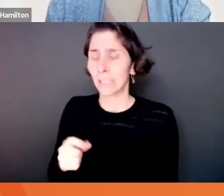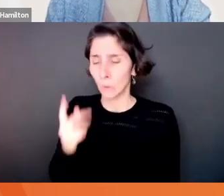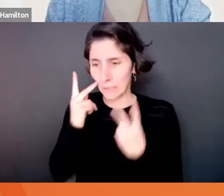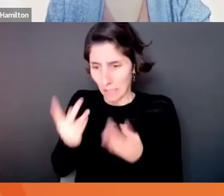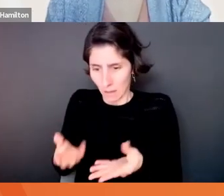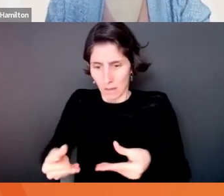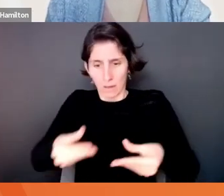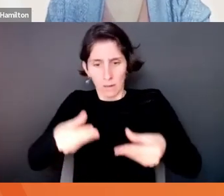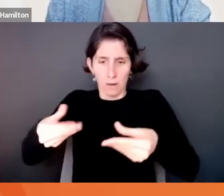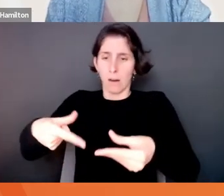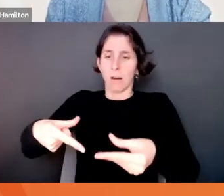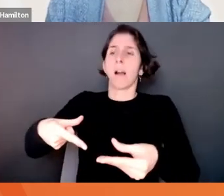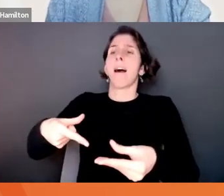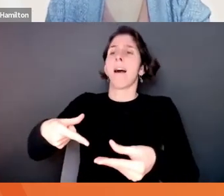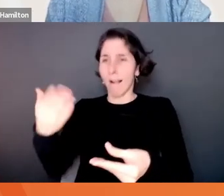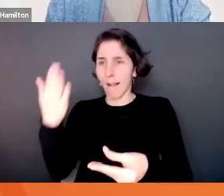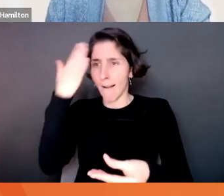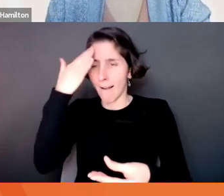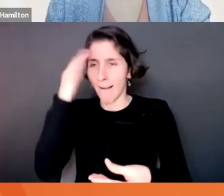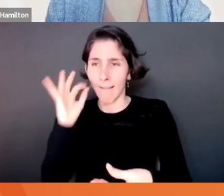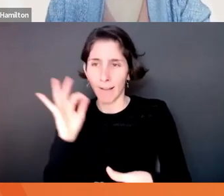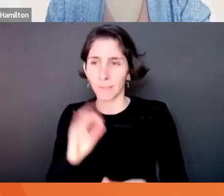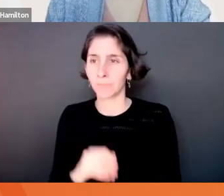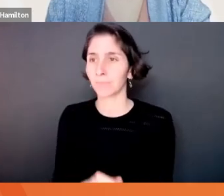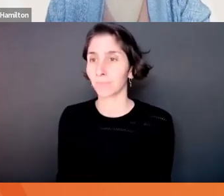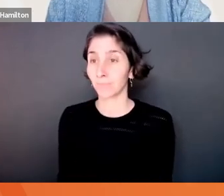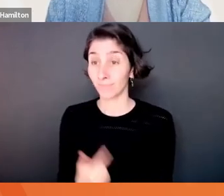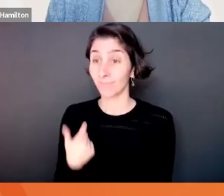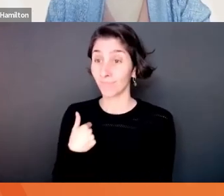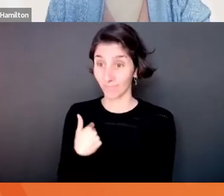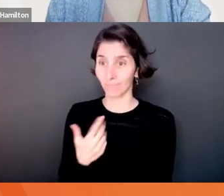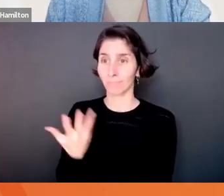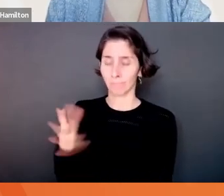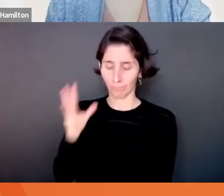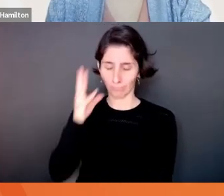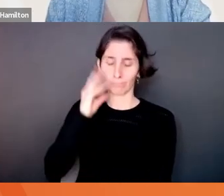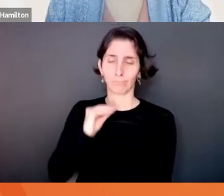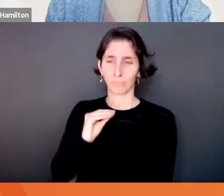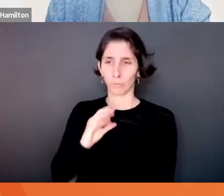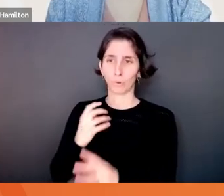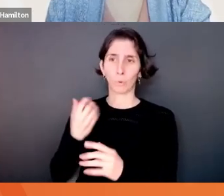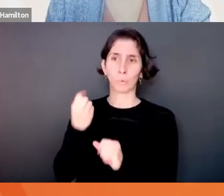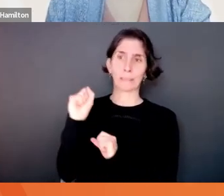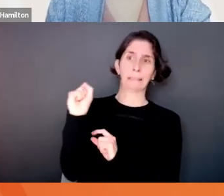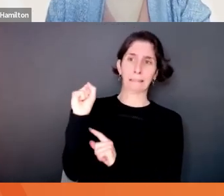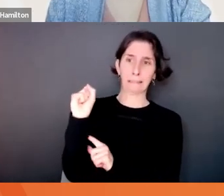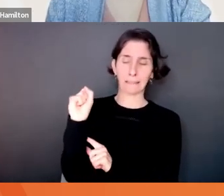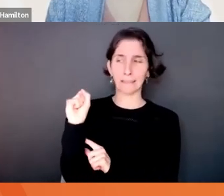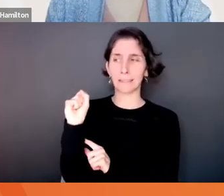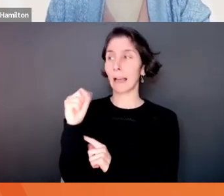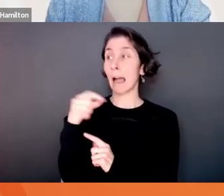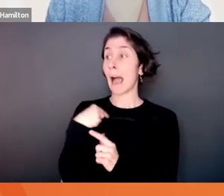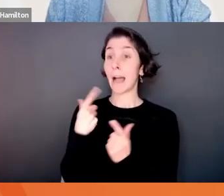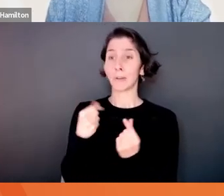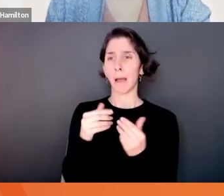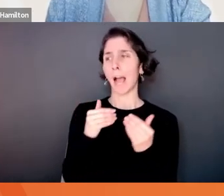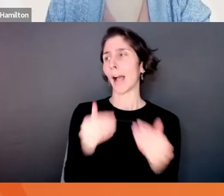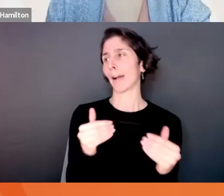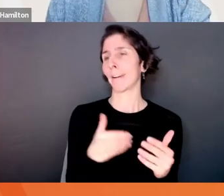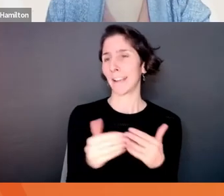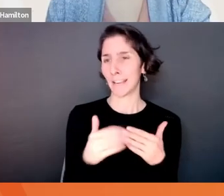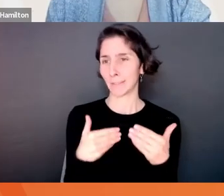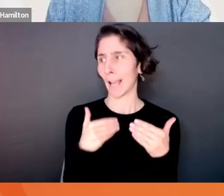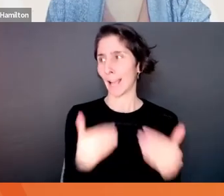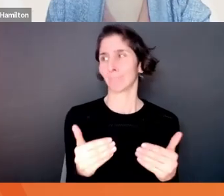it. Um, when I, when I've been resisted in the corporate realm, I did it anyway, uh, on the back end. And so I